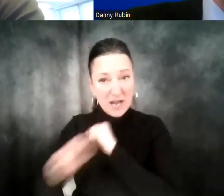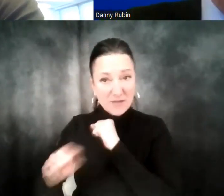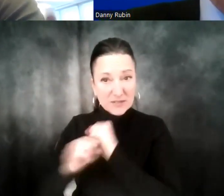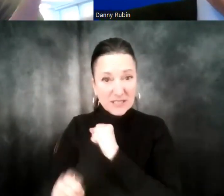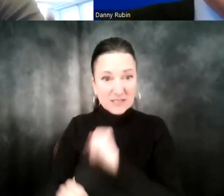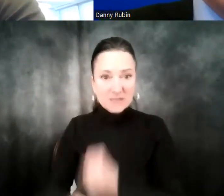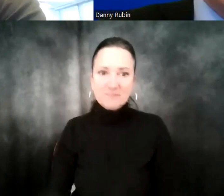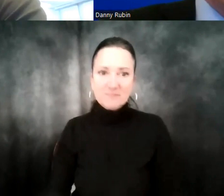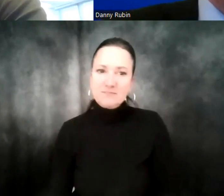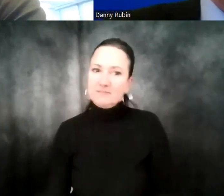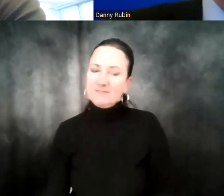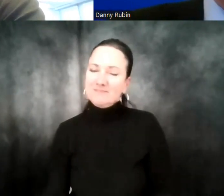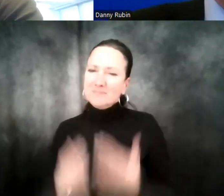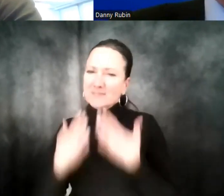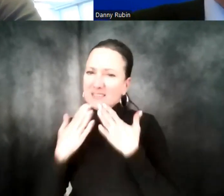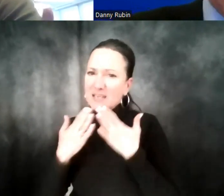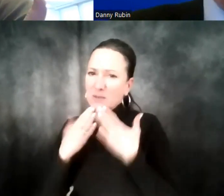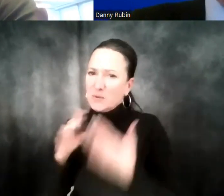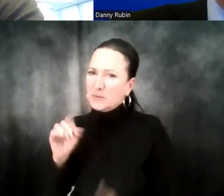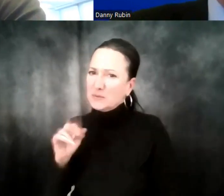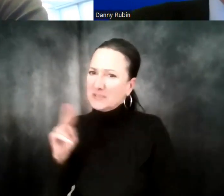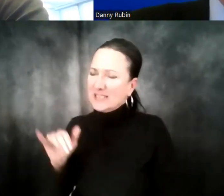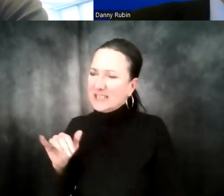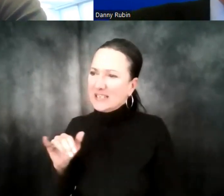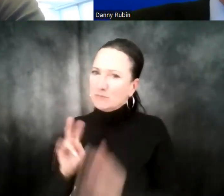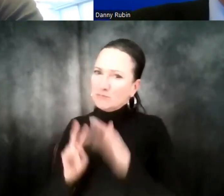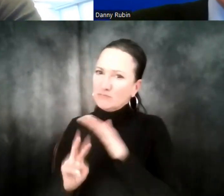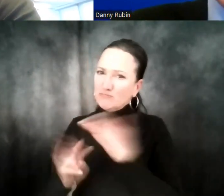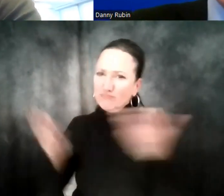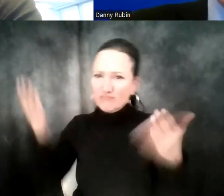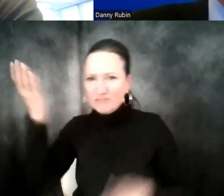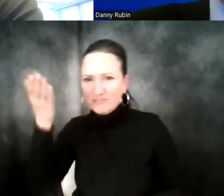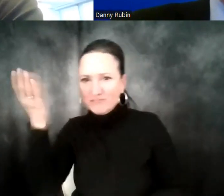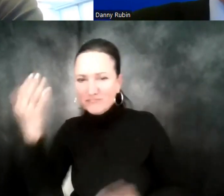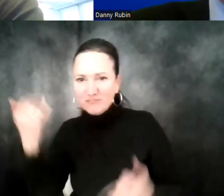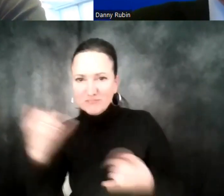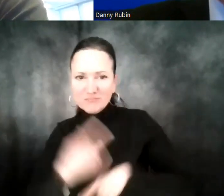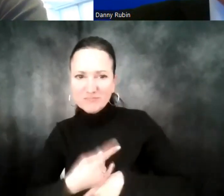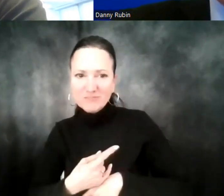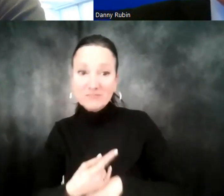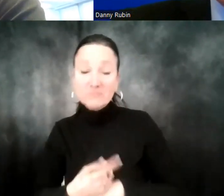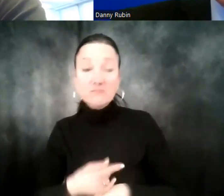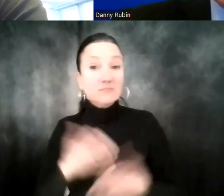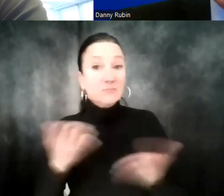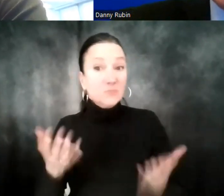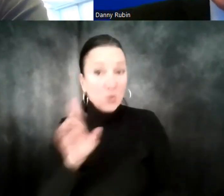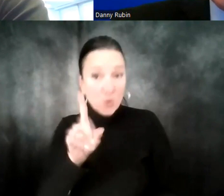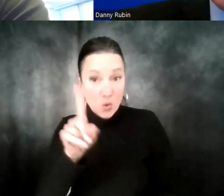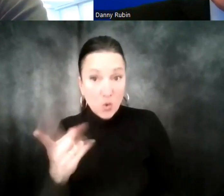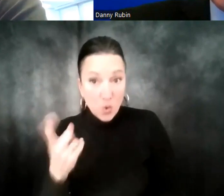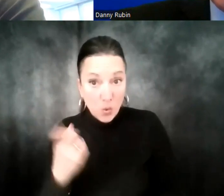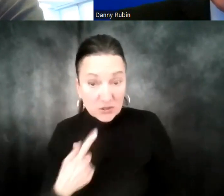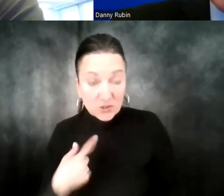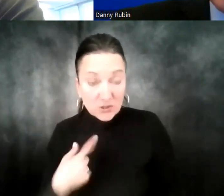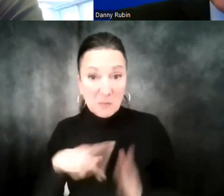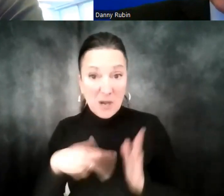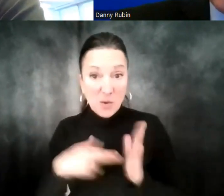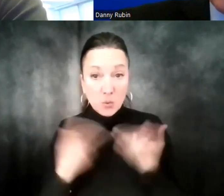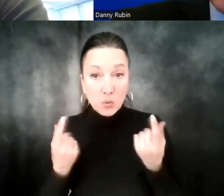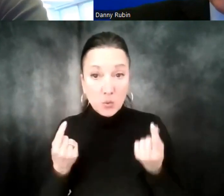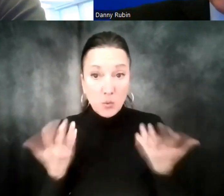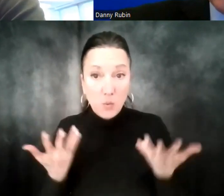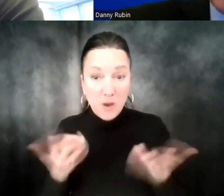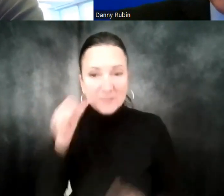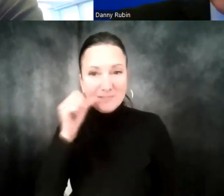Sure, 100%. And, Danny, thank you for having me here. I'm looking forward to speaking to everyone today. Thank you. To address your question, my role specifically is an